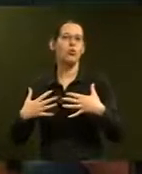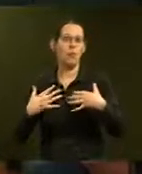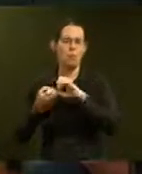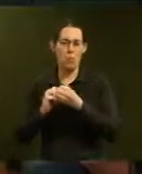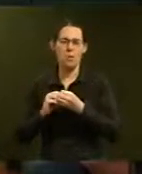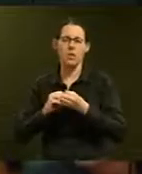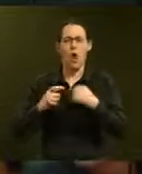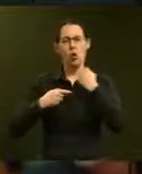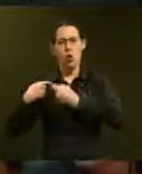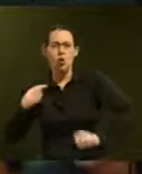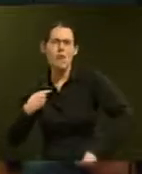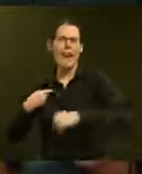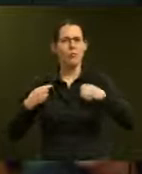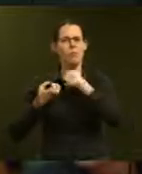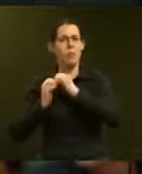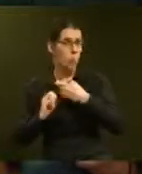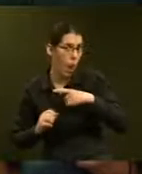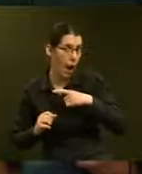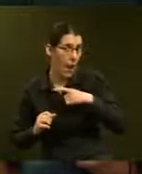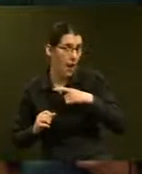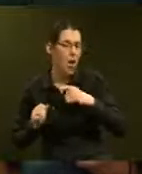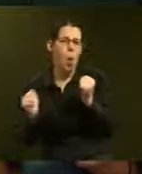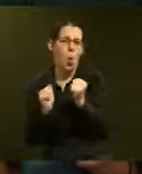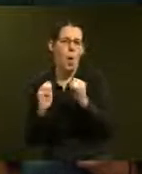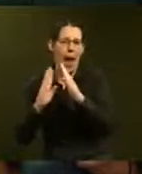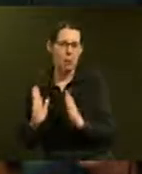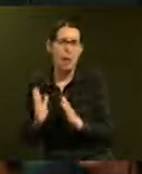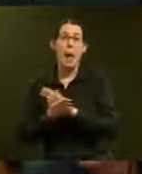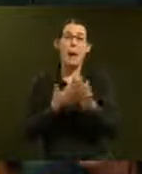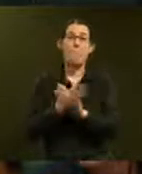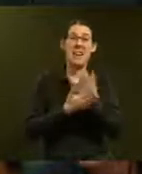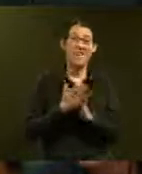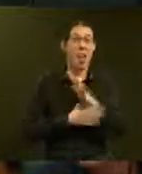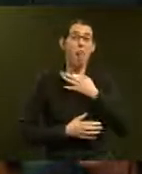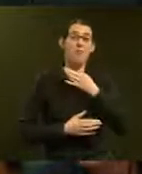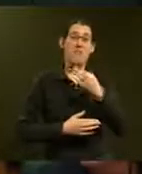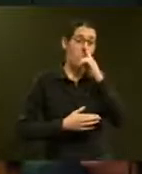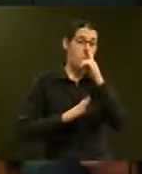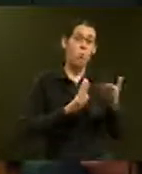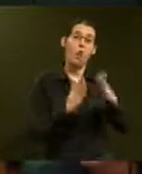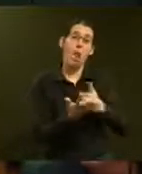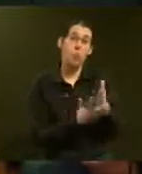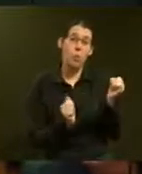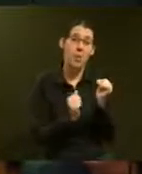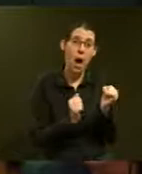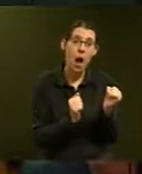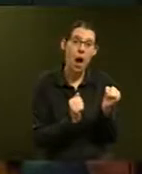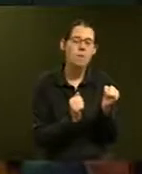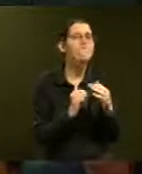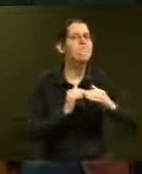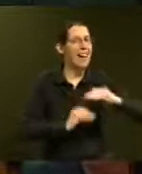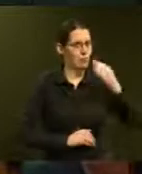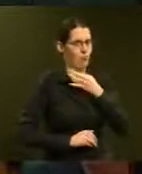housing. The research shows that the risk of dying in winter is increased for those who have low incomes and are living in rented accommodation.